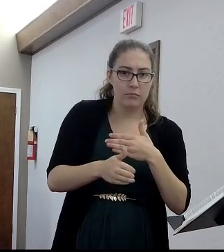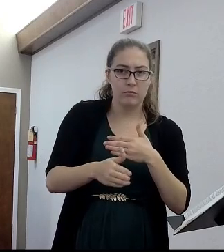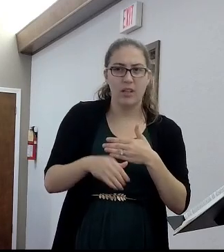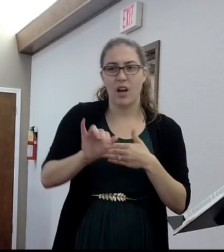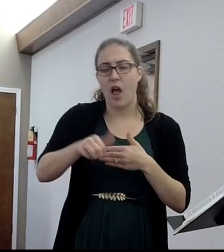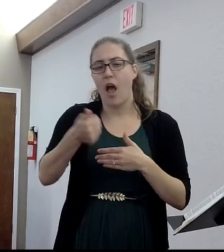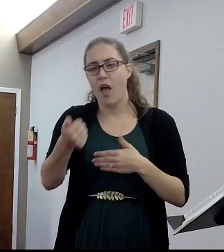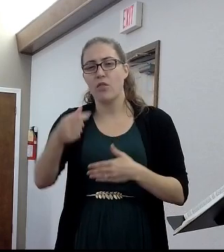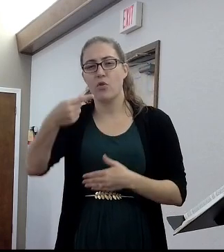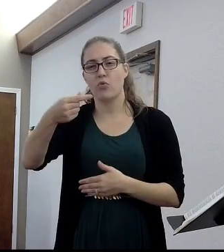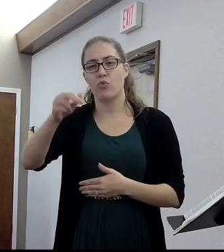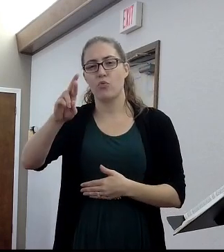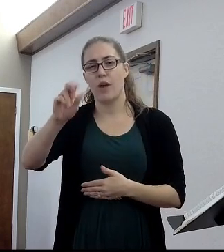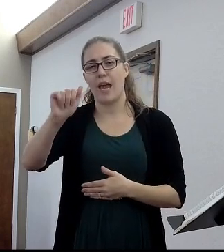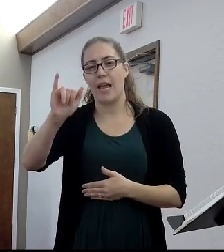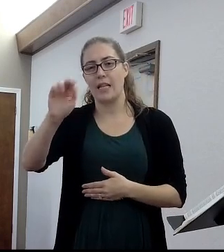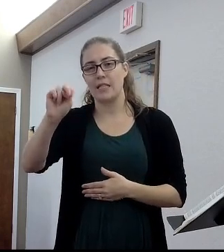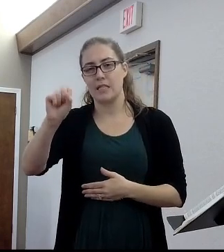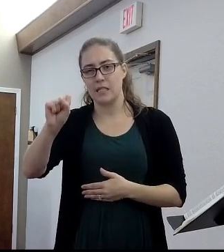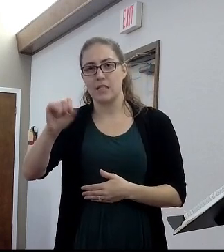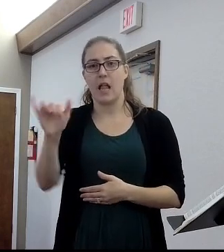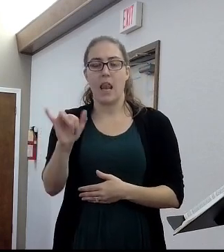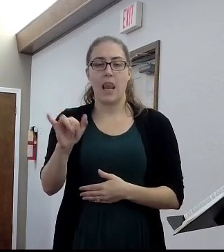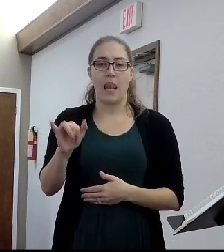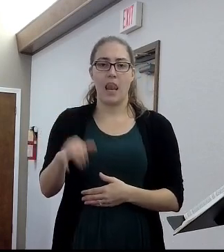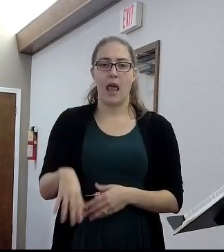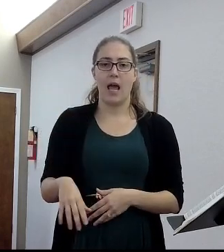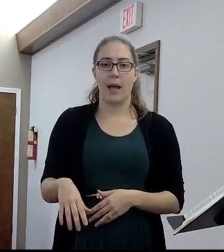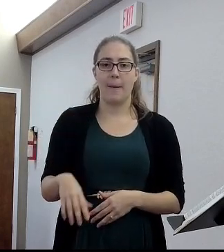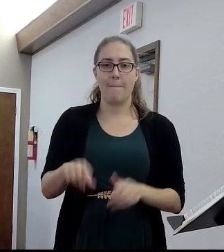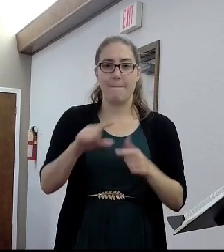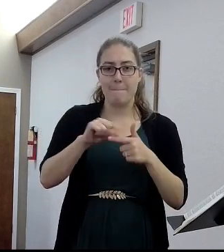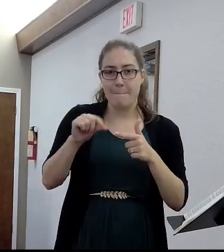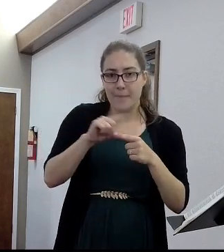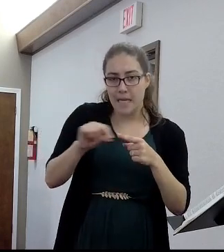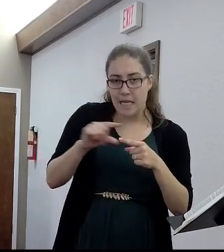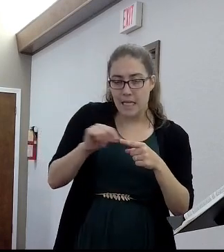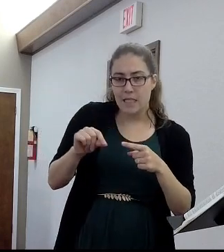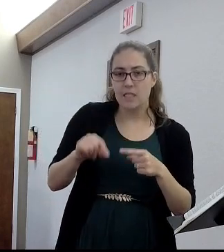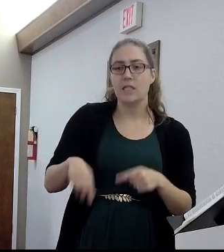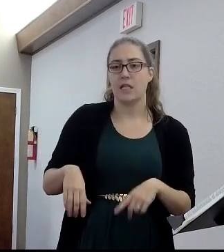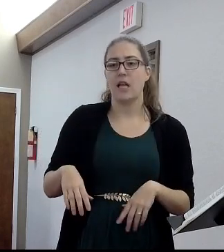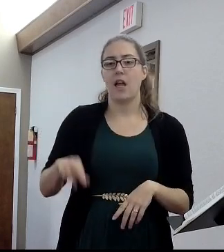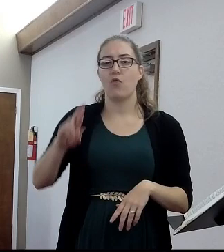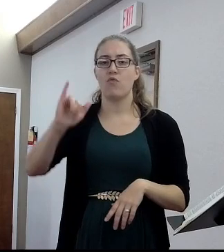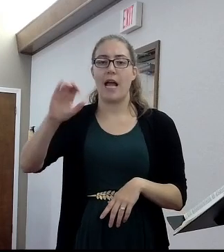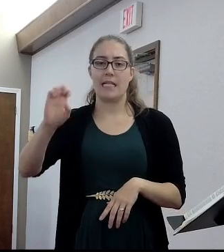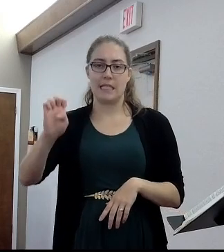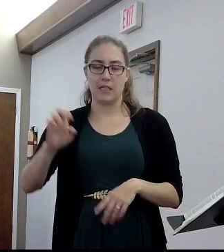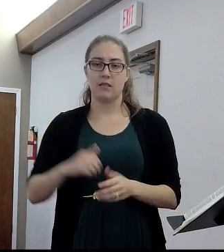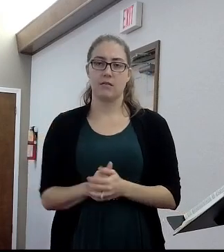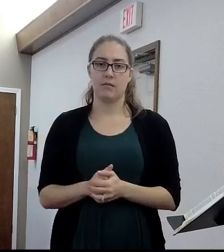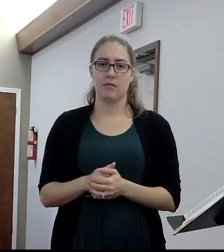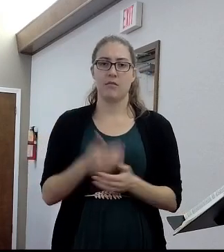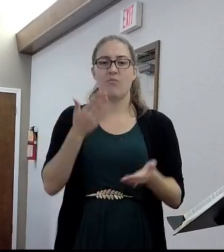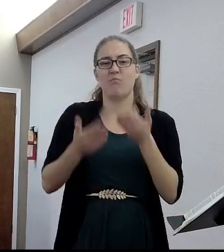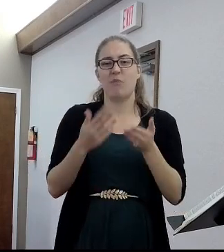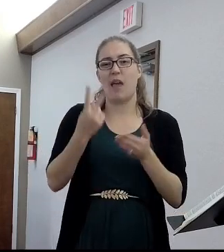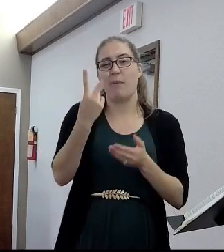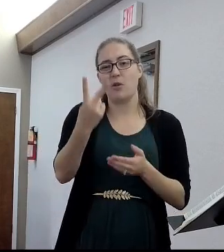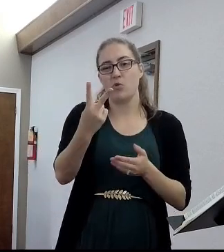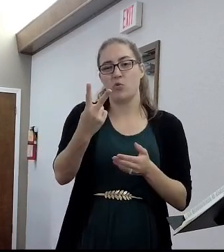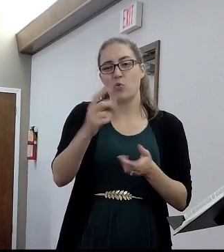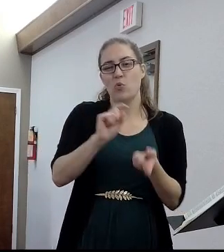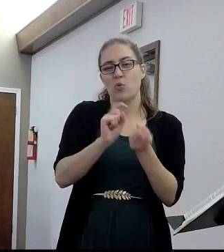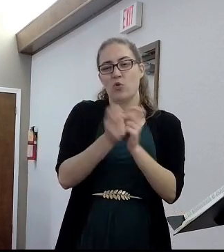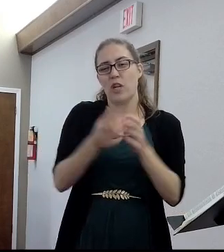I mean, it was beans and rice, if you will. Middle-class people ate beans and rice. had one... They had maybe a second pair of clothes, and they had a